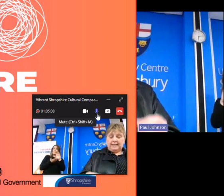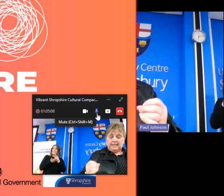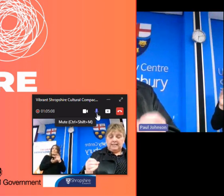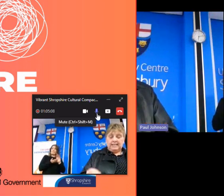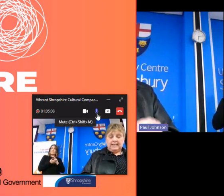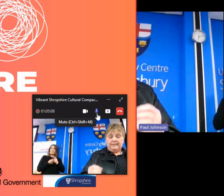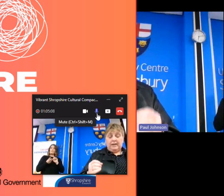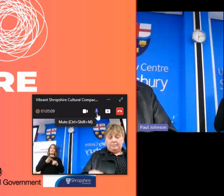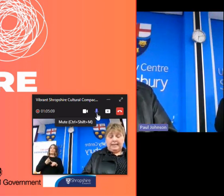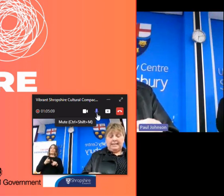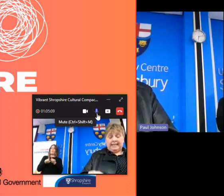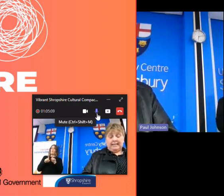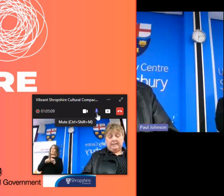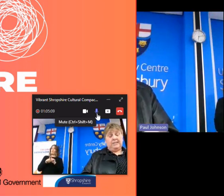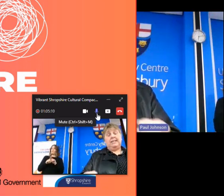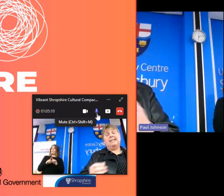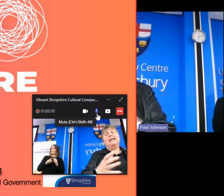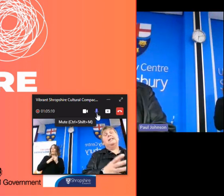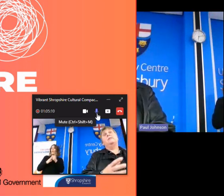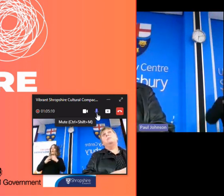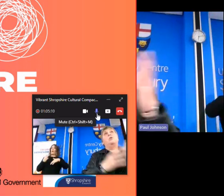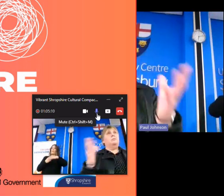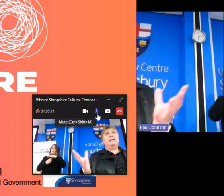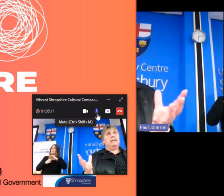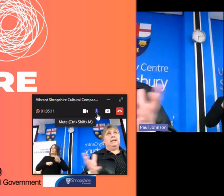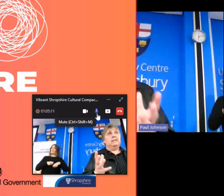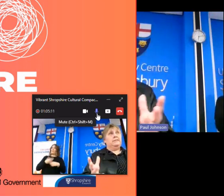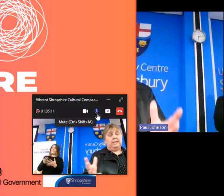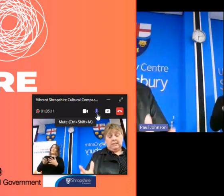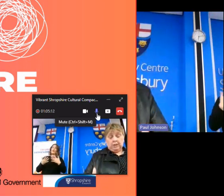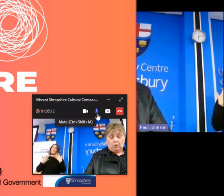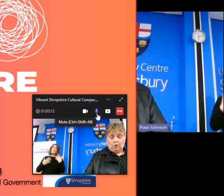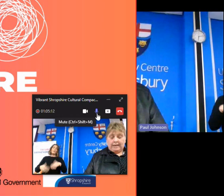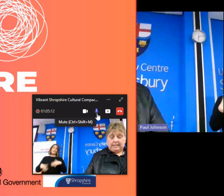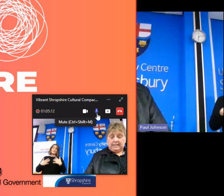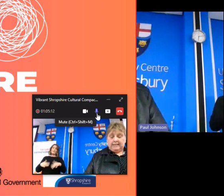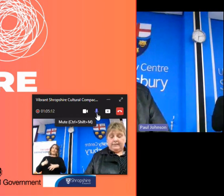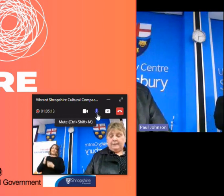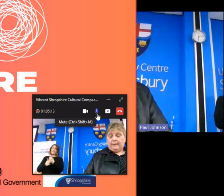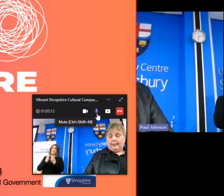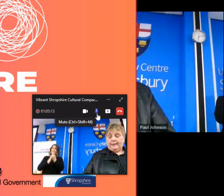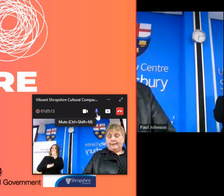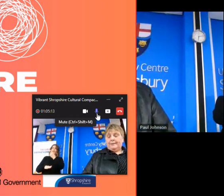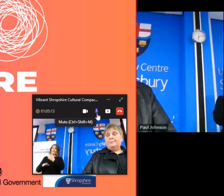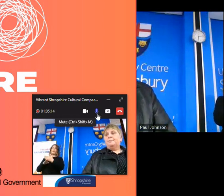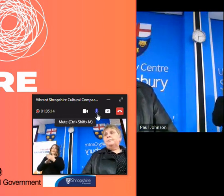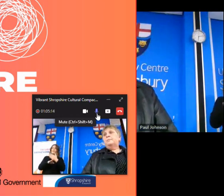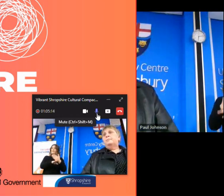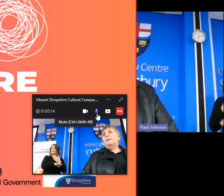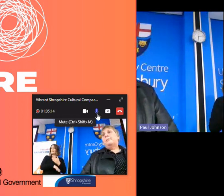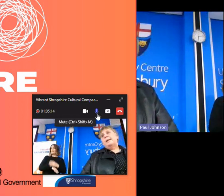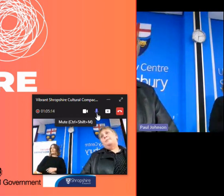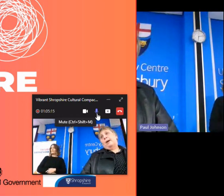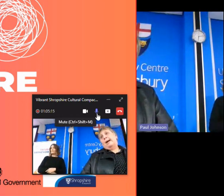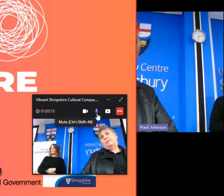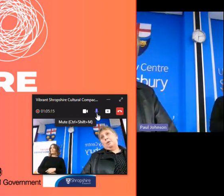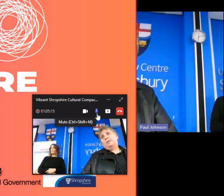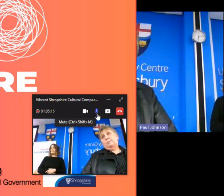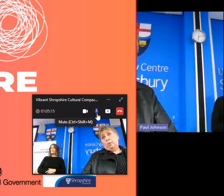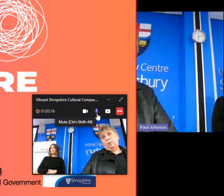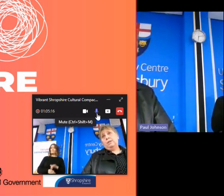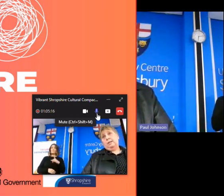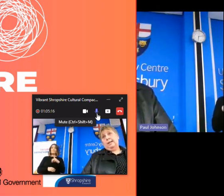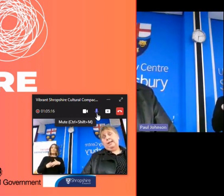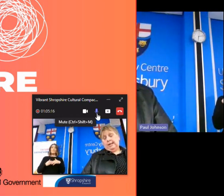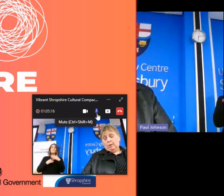support the sector to deliver amazing activities and even more amazing activities than you already deliver but maybe perhaps